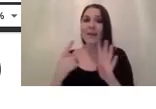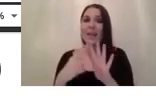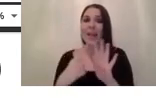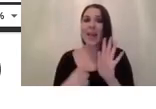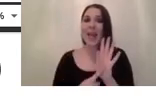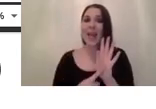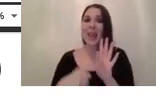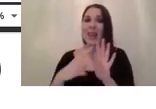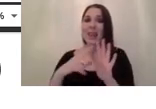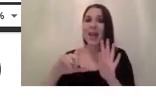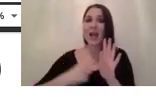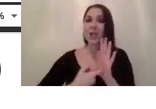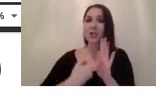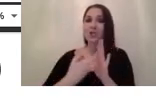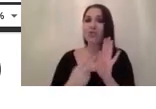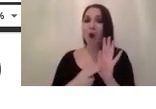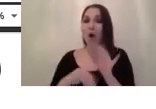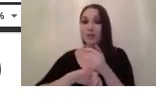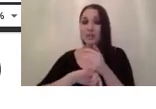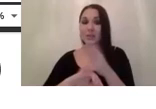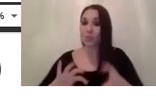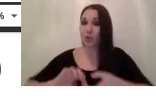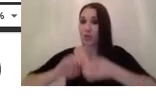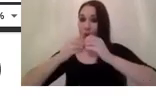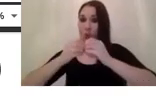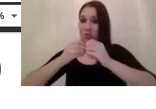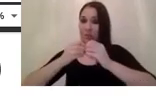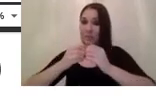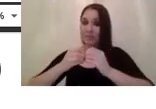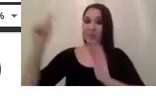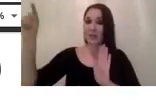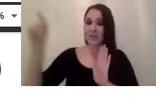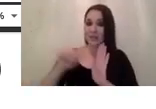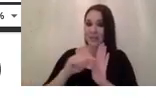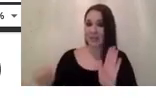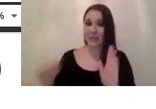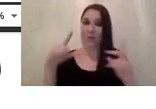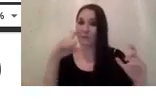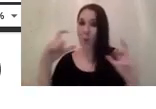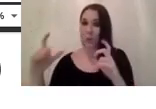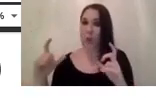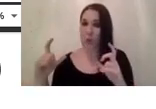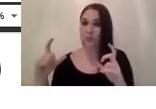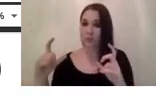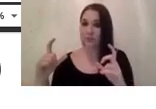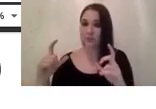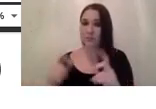as uh a signal coming from the from the photons no so so this uh